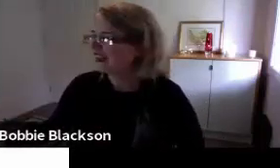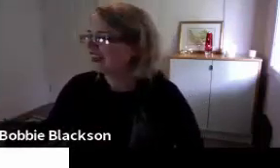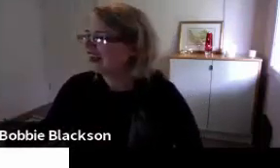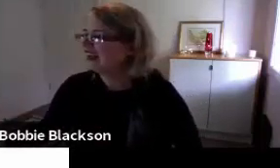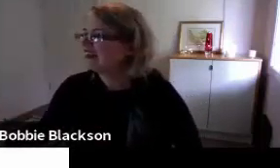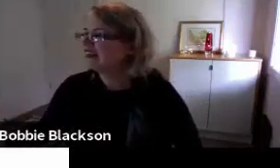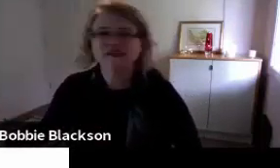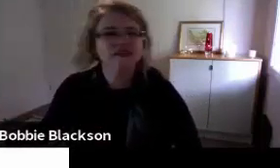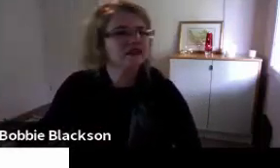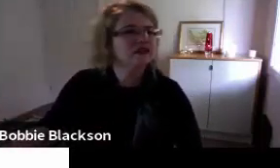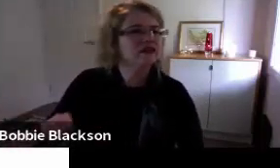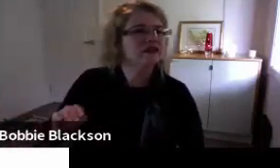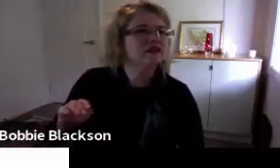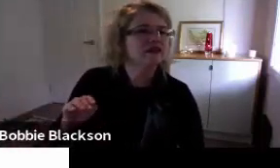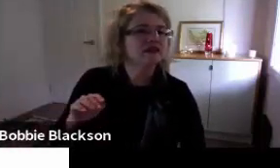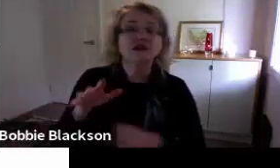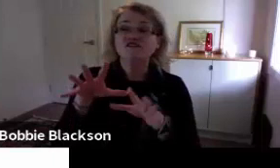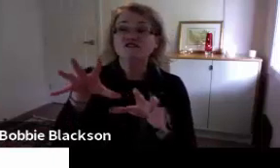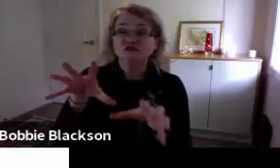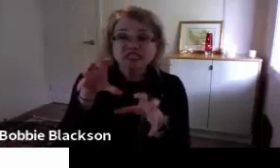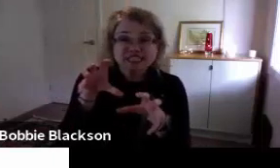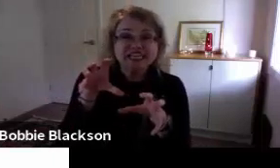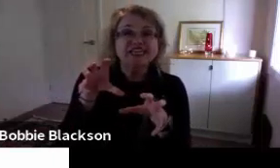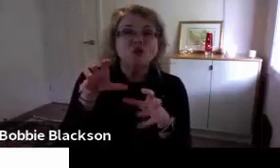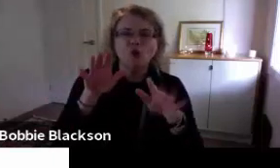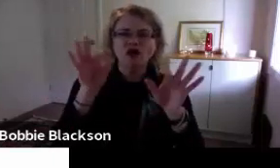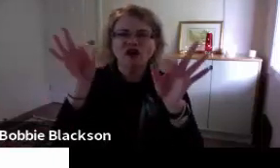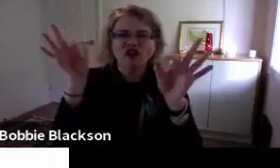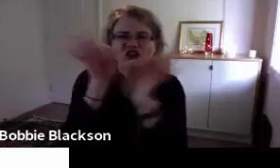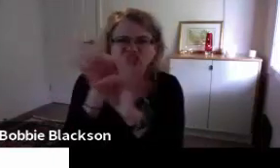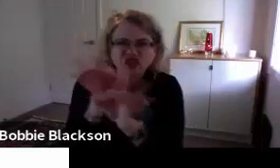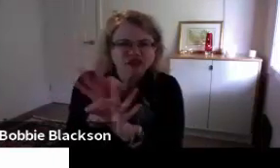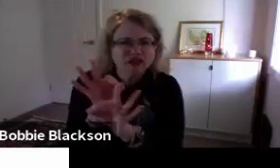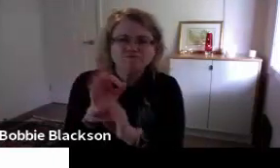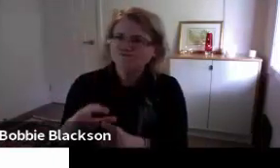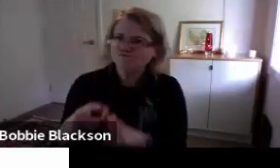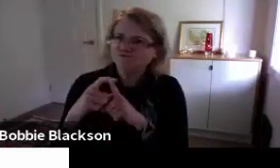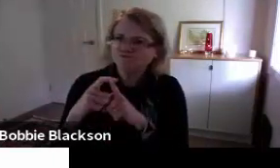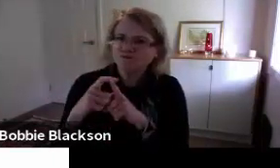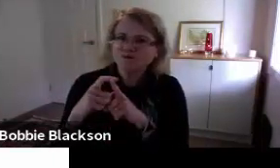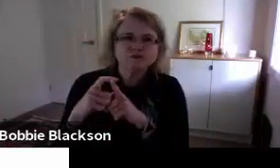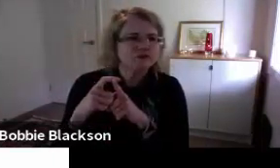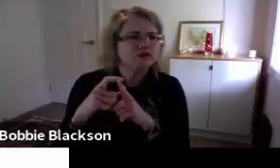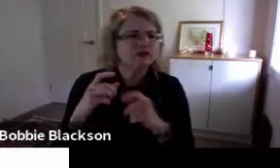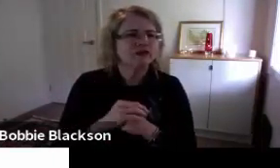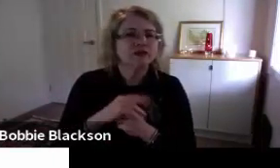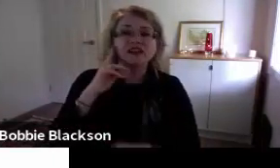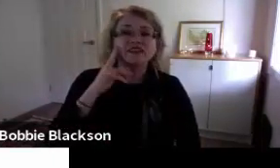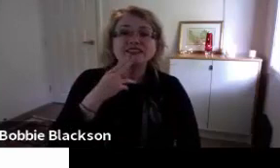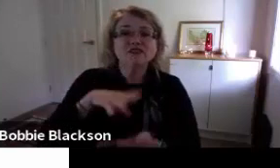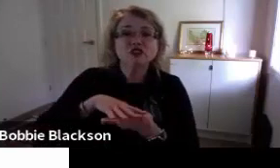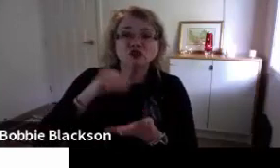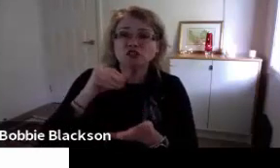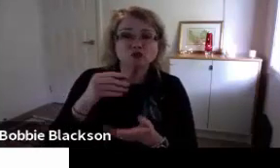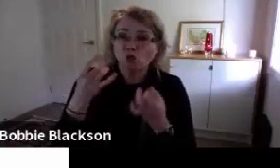I really think we should have extended the webinar until 2.30. So the screen has frozen. When the screen